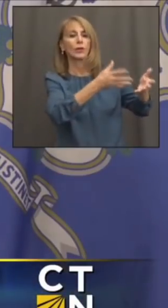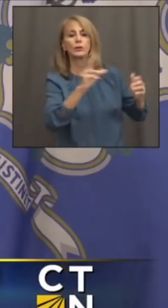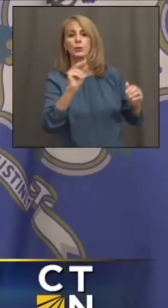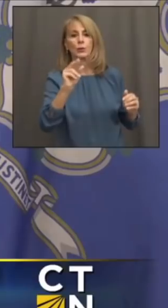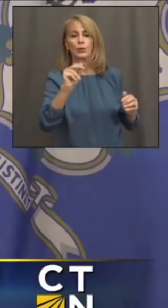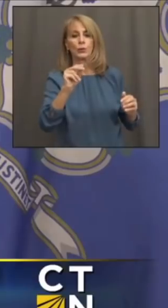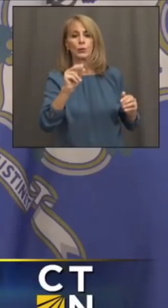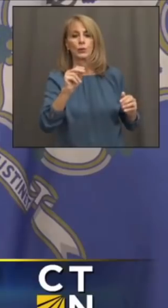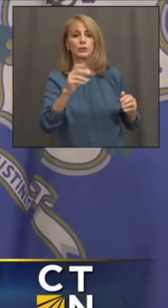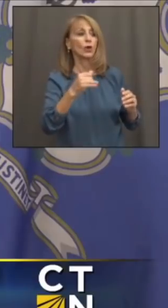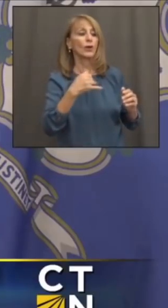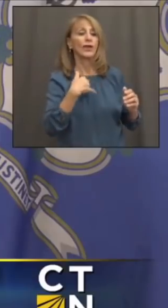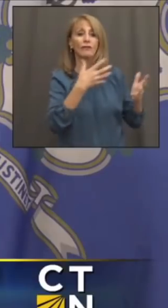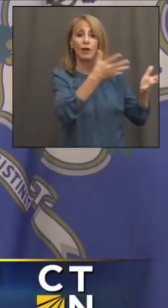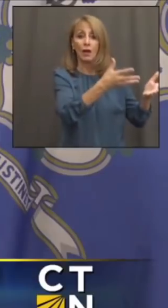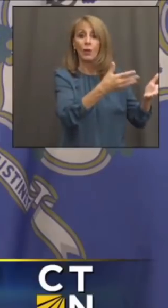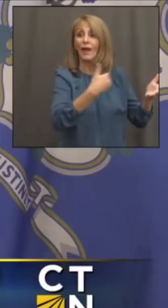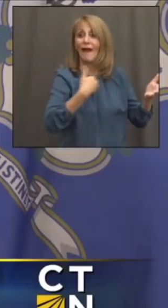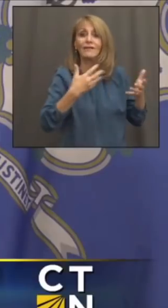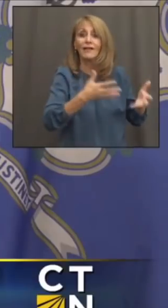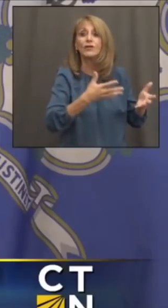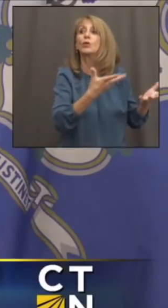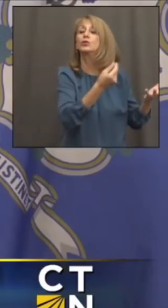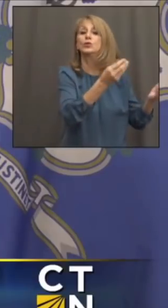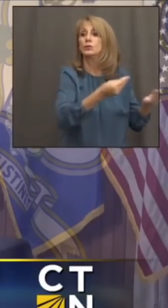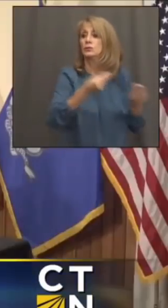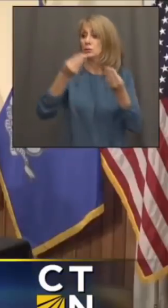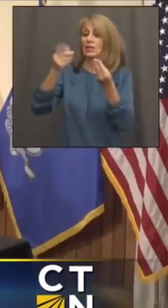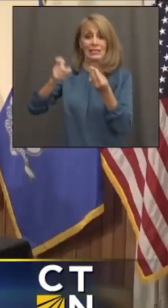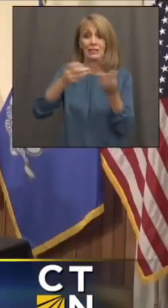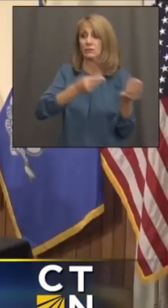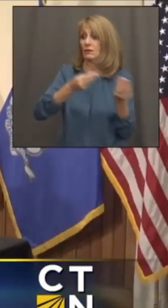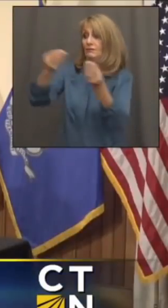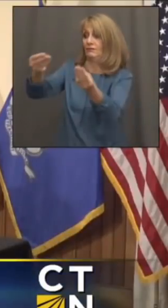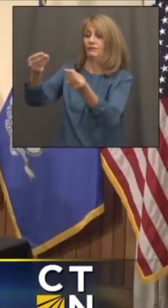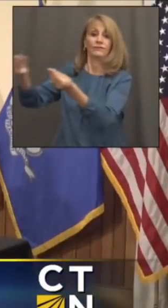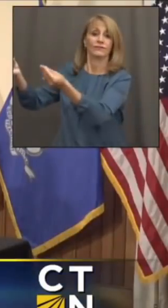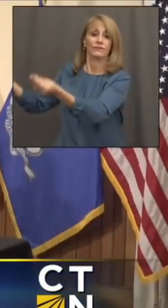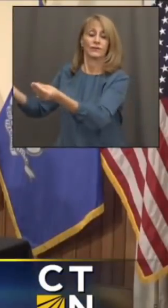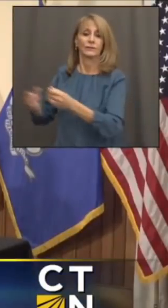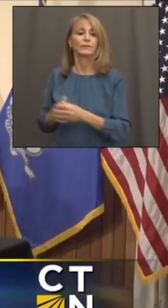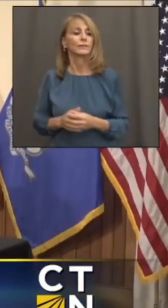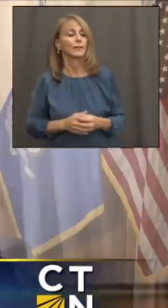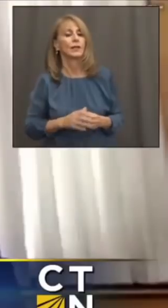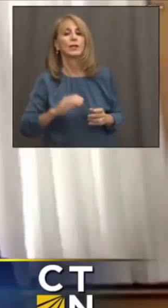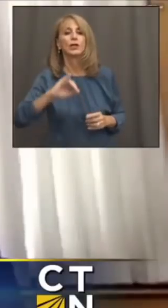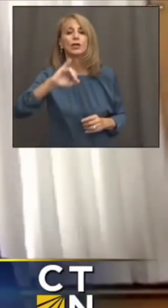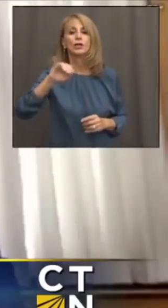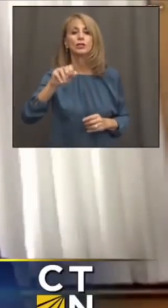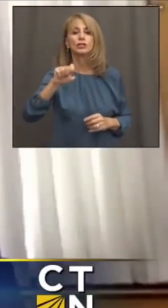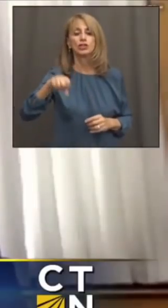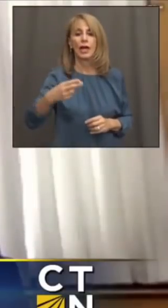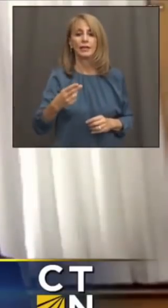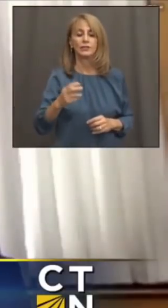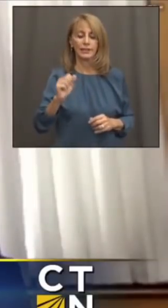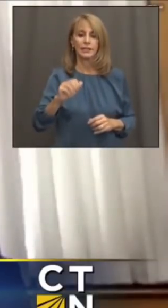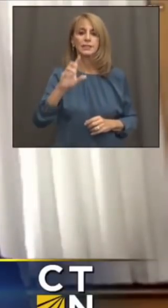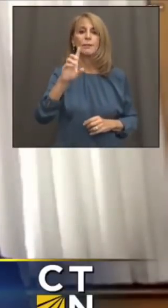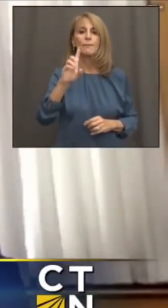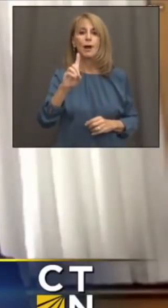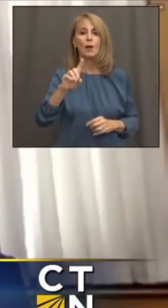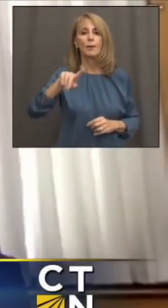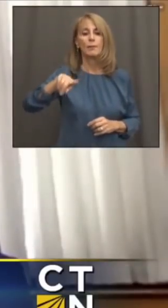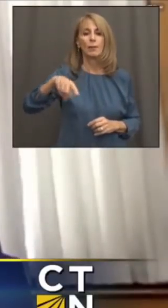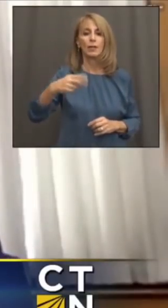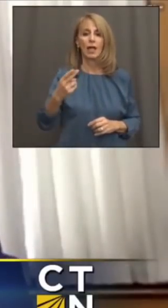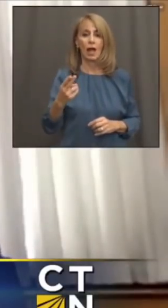make that available to places that really need it. Josh? Yeah, that's exactly right, Governor. And Department of Public Health has made it clear to all